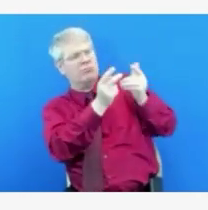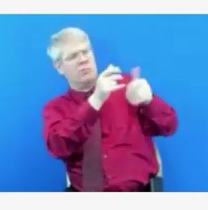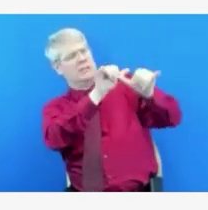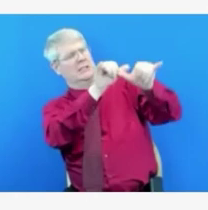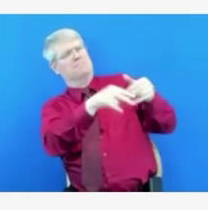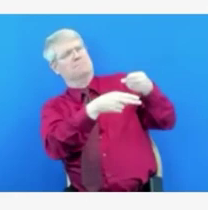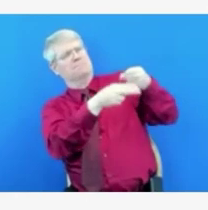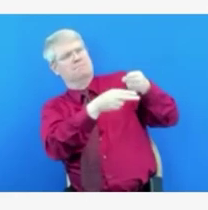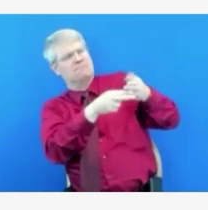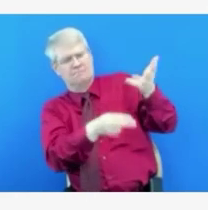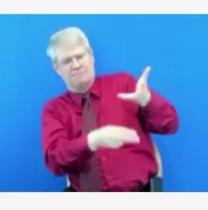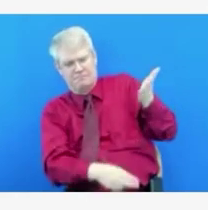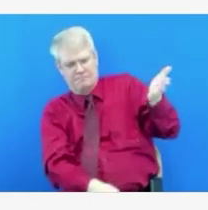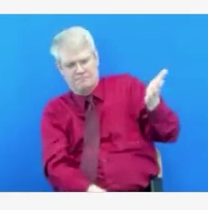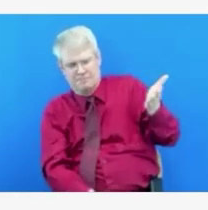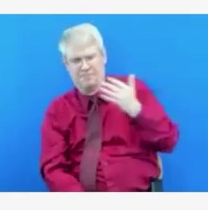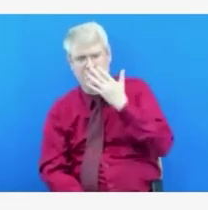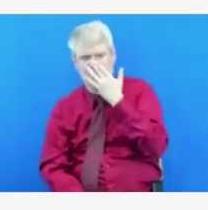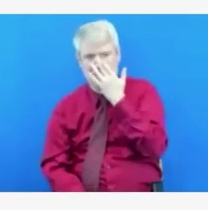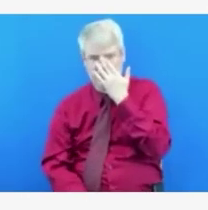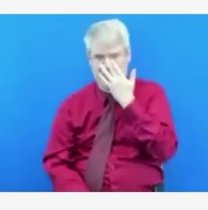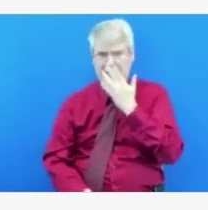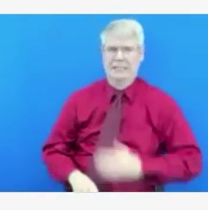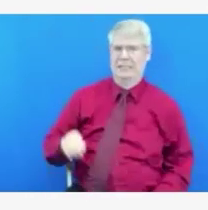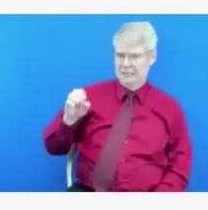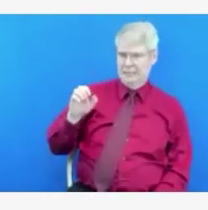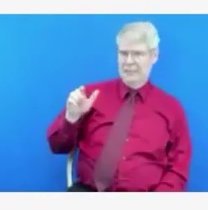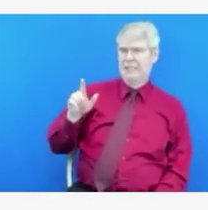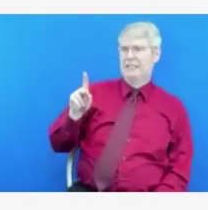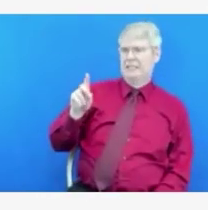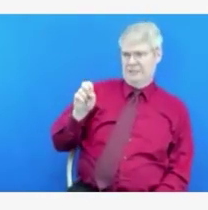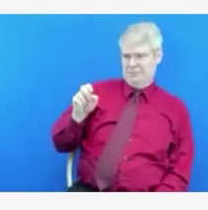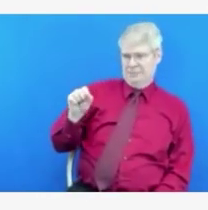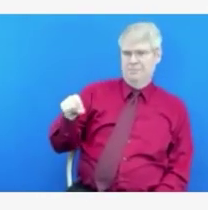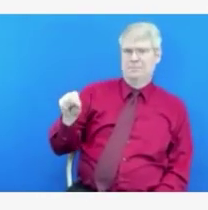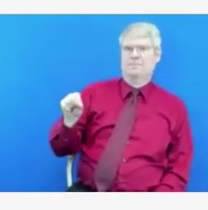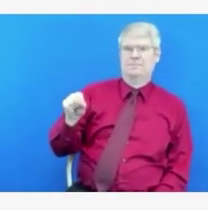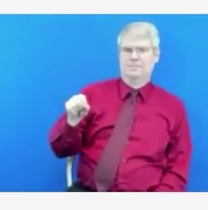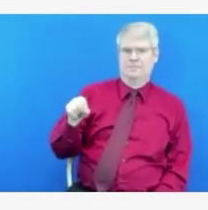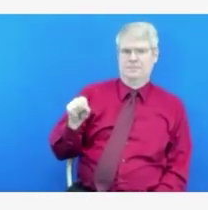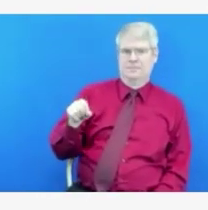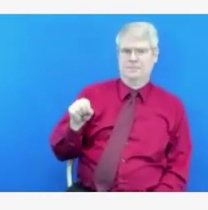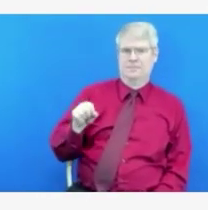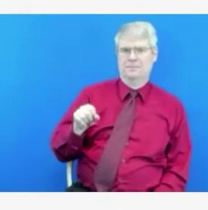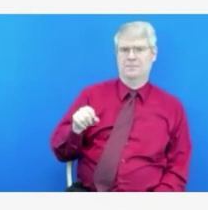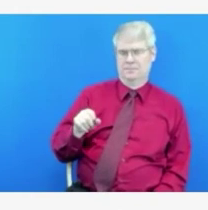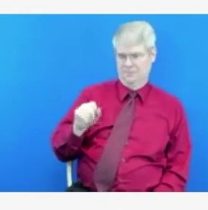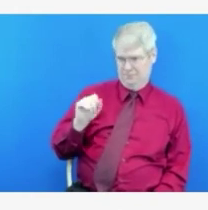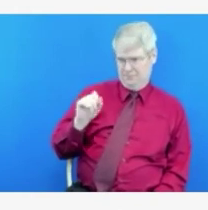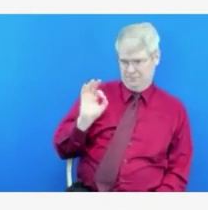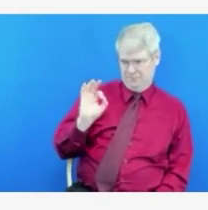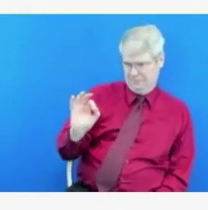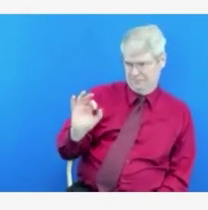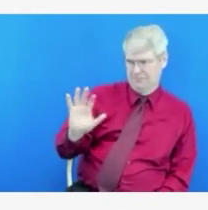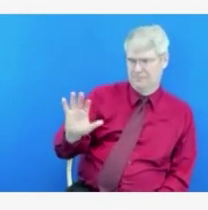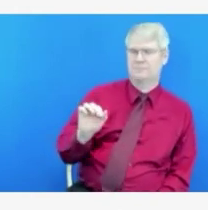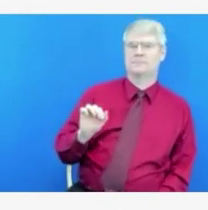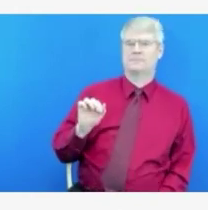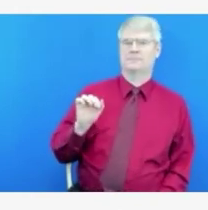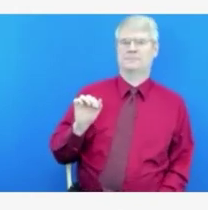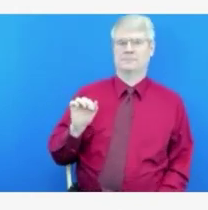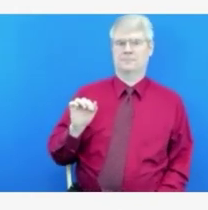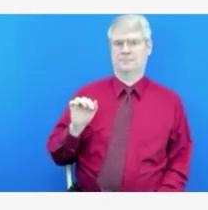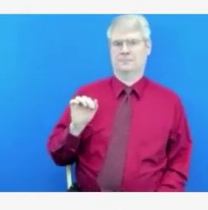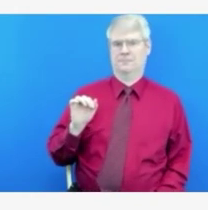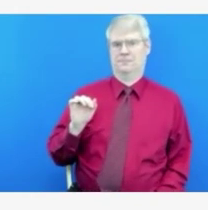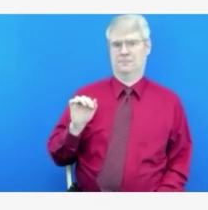Thanks, Okie. Yeah, Ian, it's really hard when the data that's going into